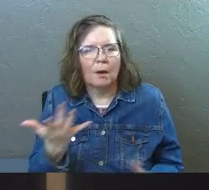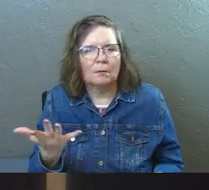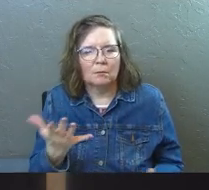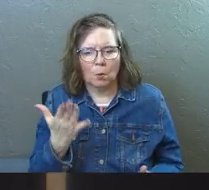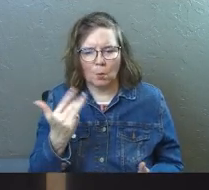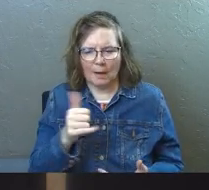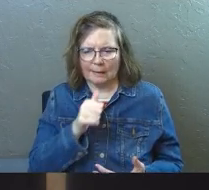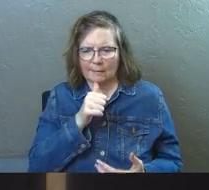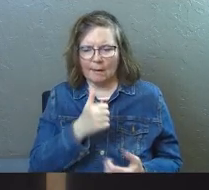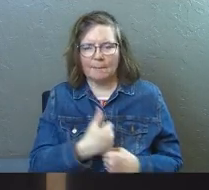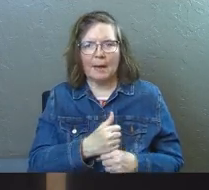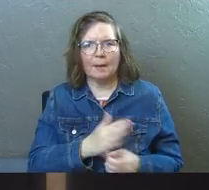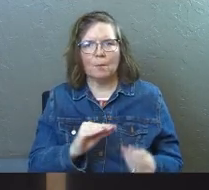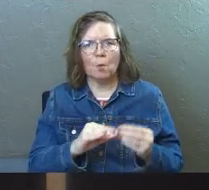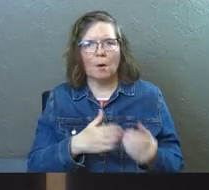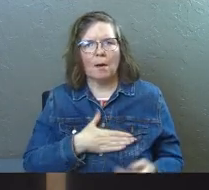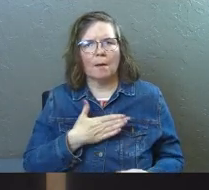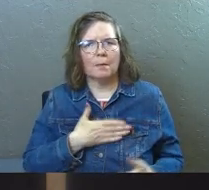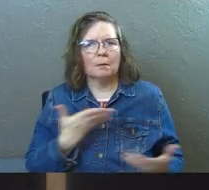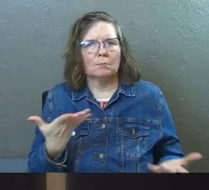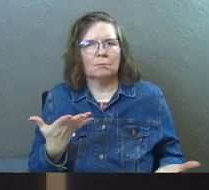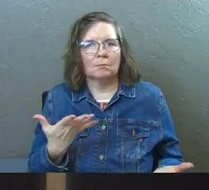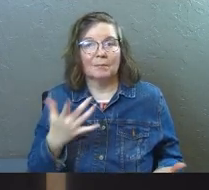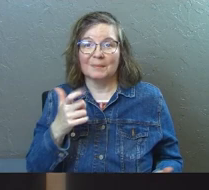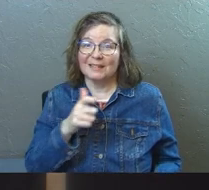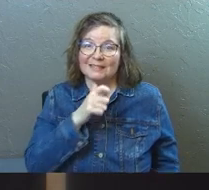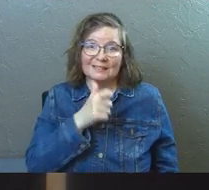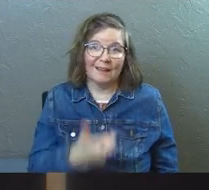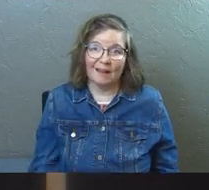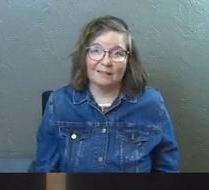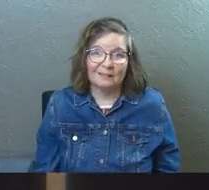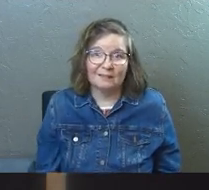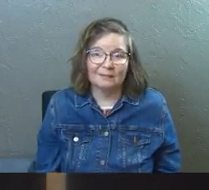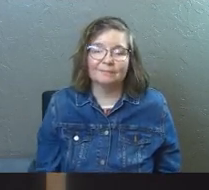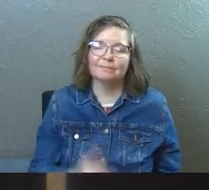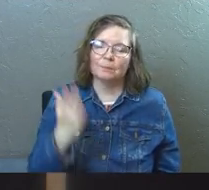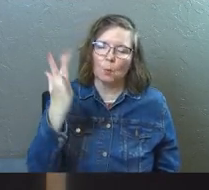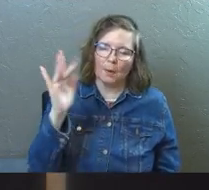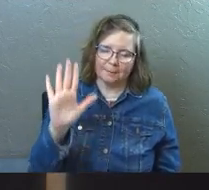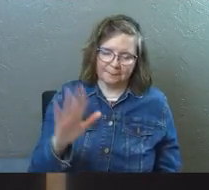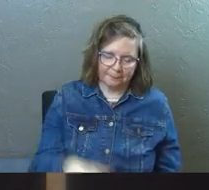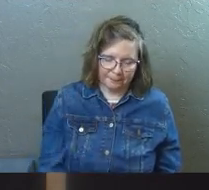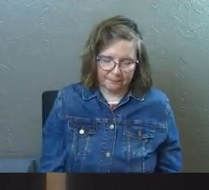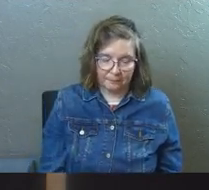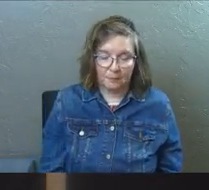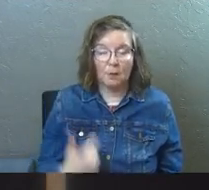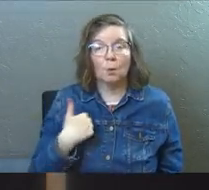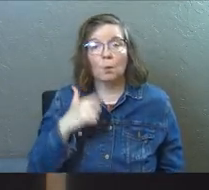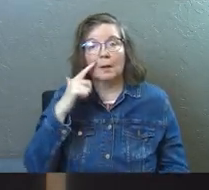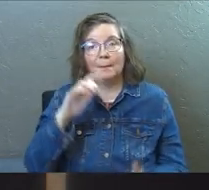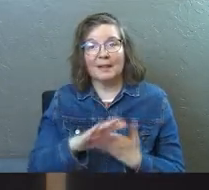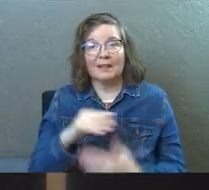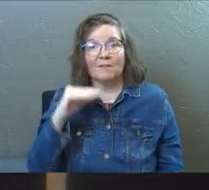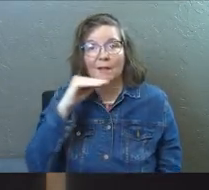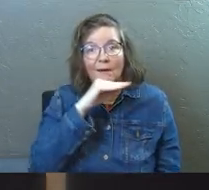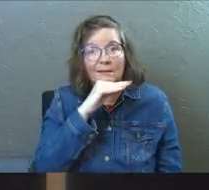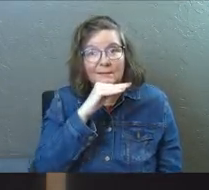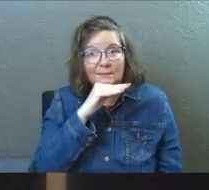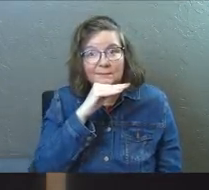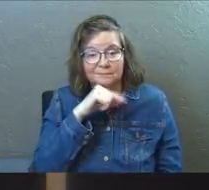Why isn't it? Because it's not. Here's why. Because we believe a lie.